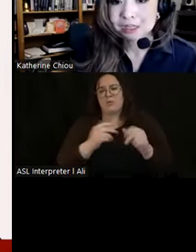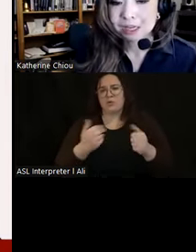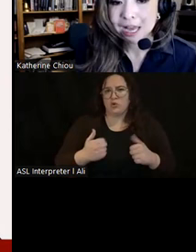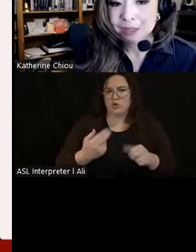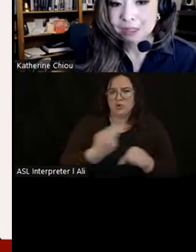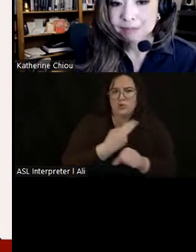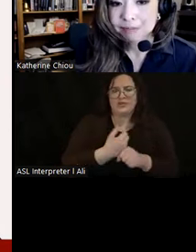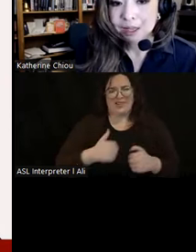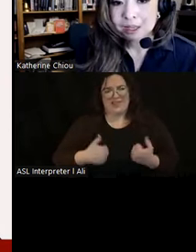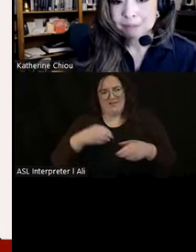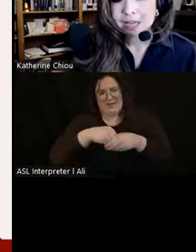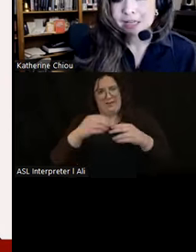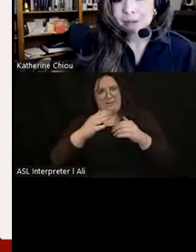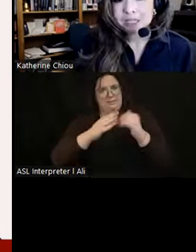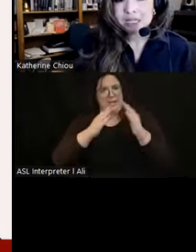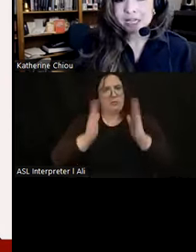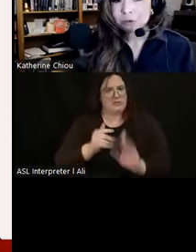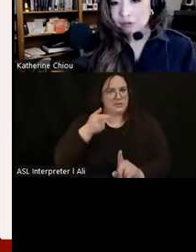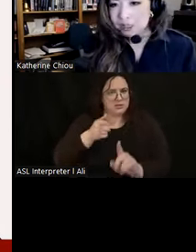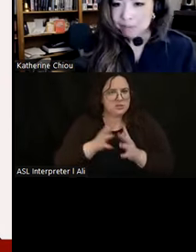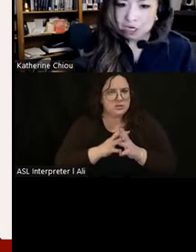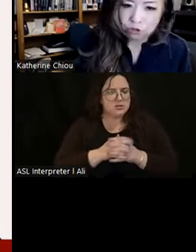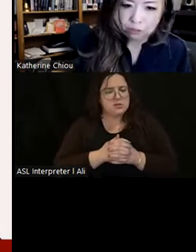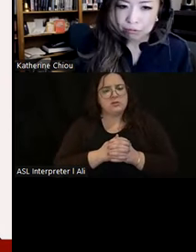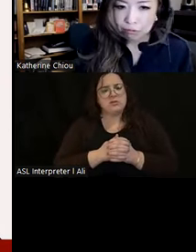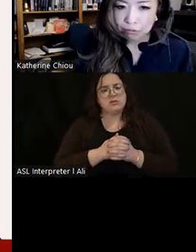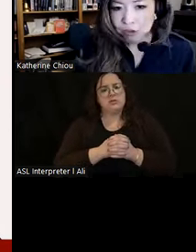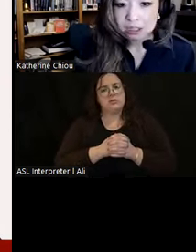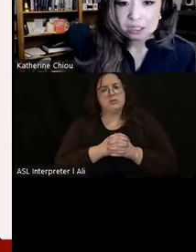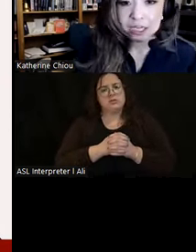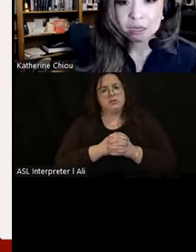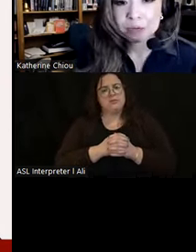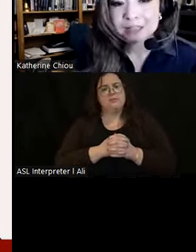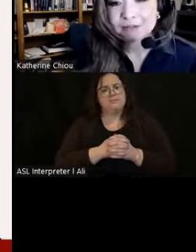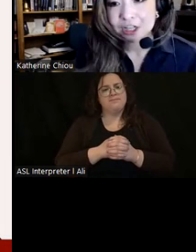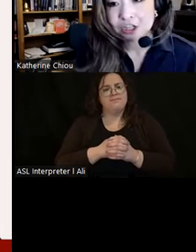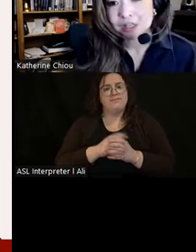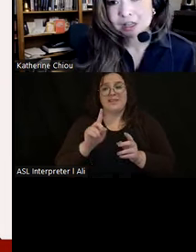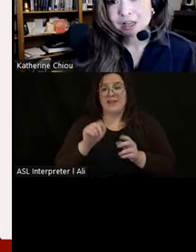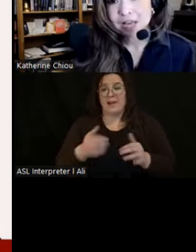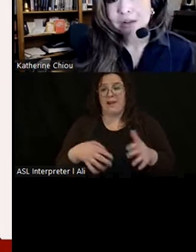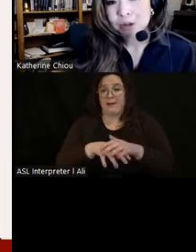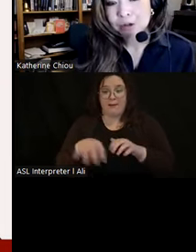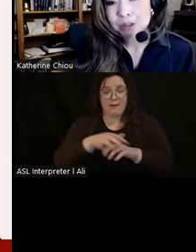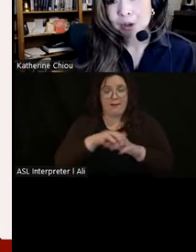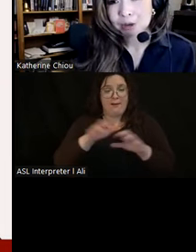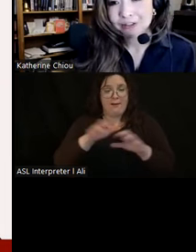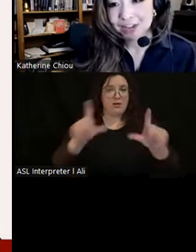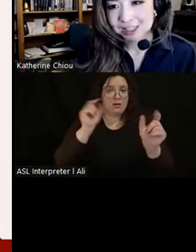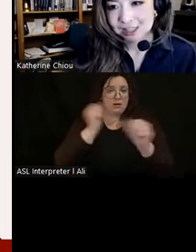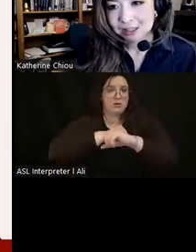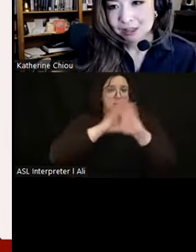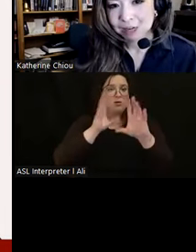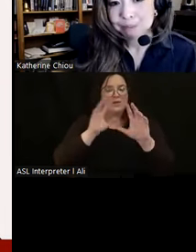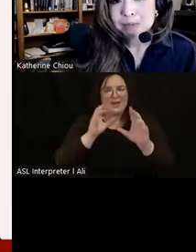spaces they inhabited. By adopting a sort of spatial approach to the data, we can envision households with